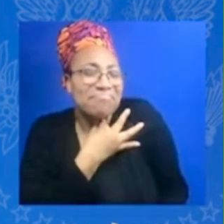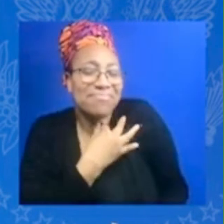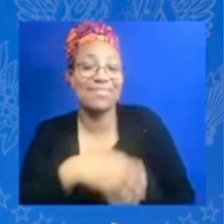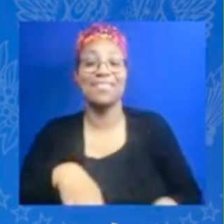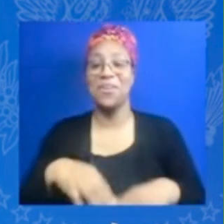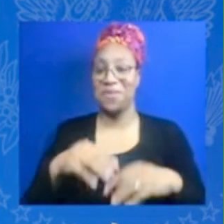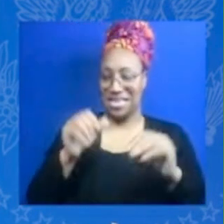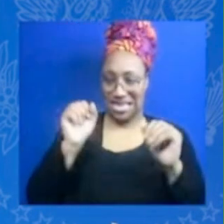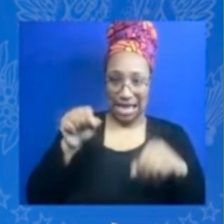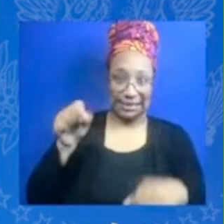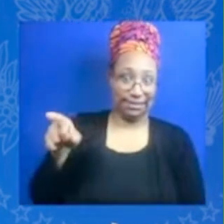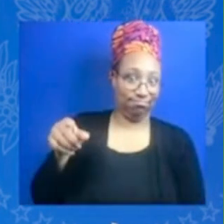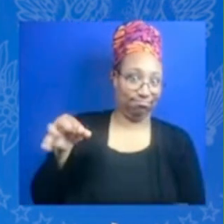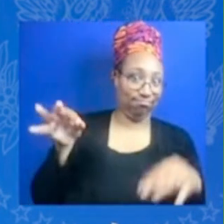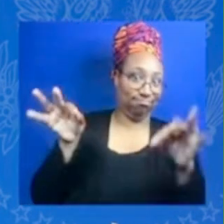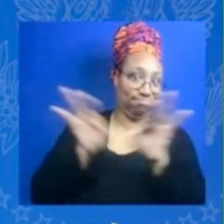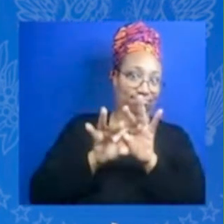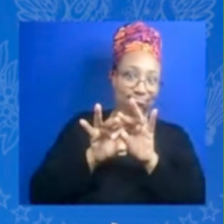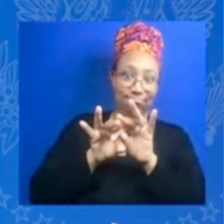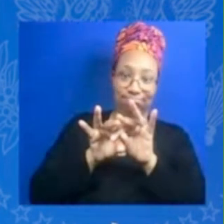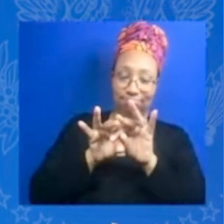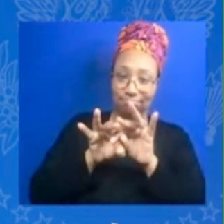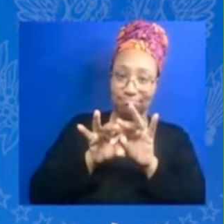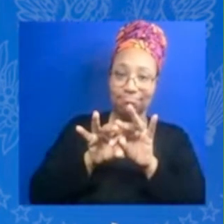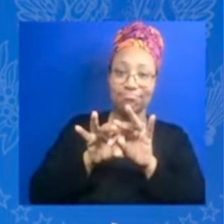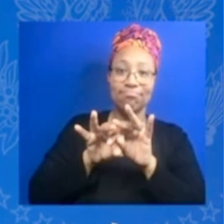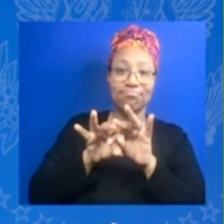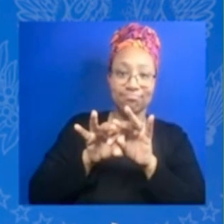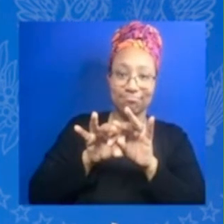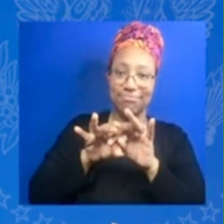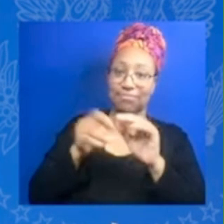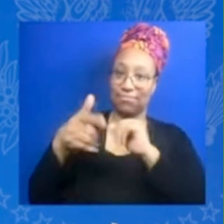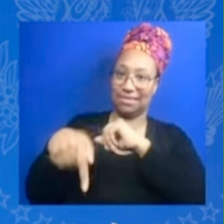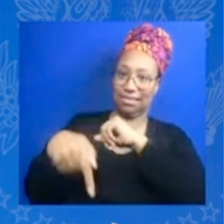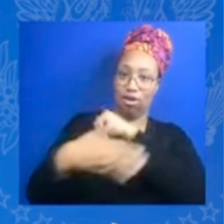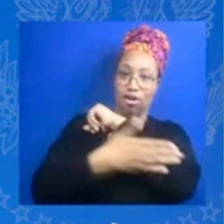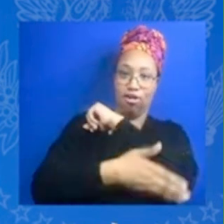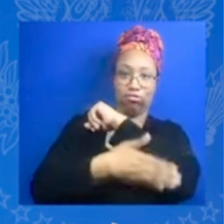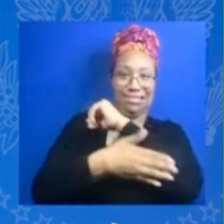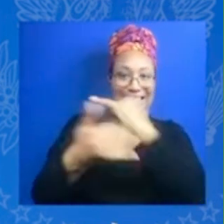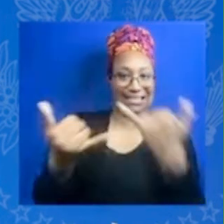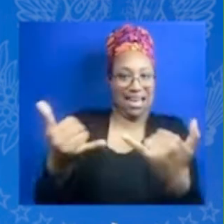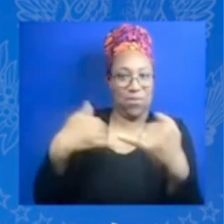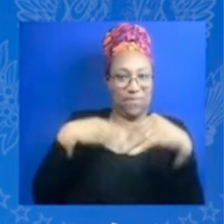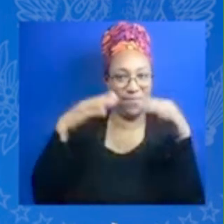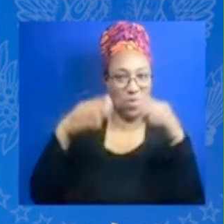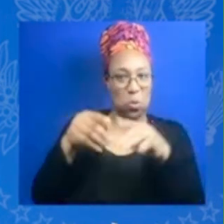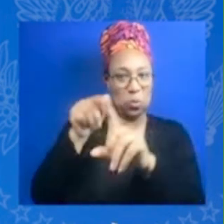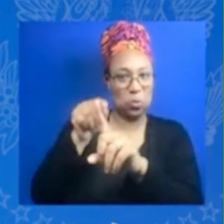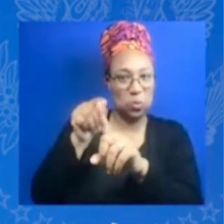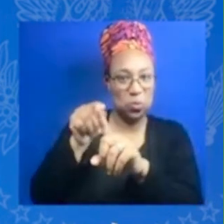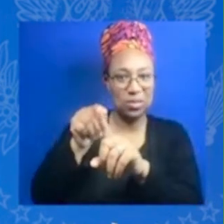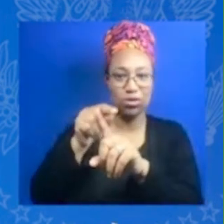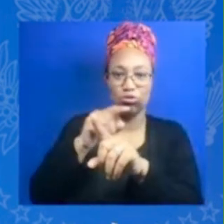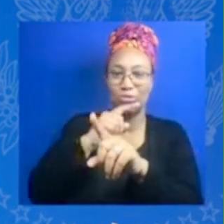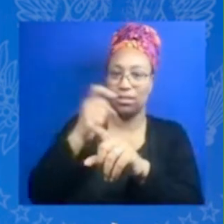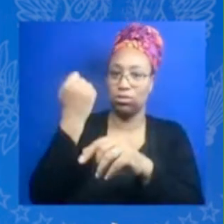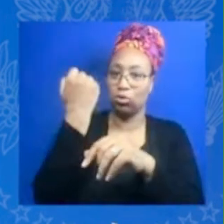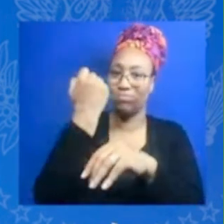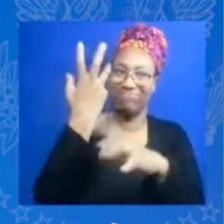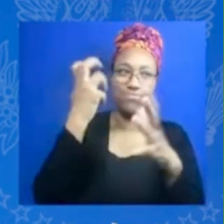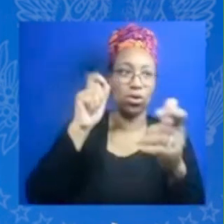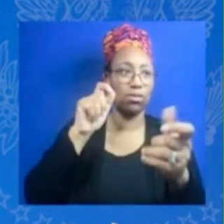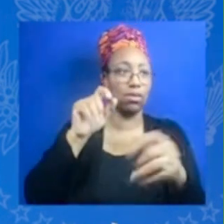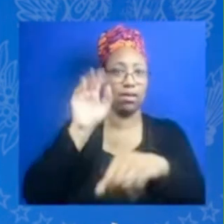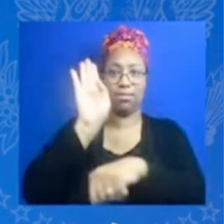we are in a fourth industrial revolution and with that there are so many opportunities with respect